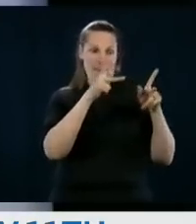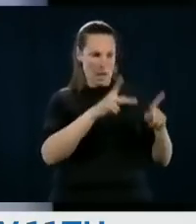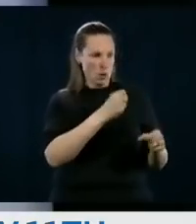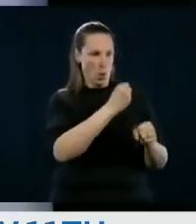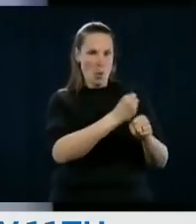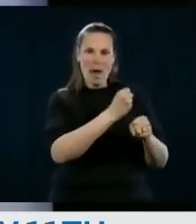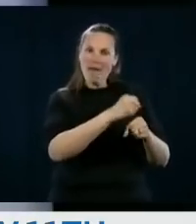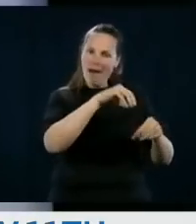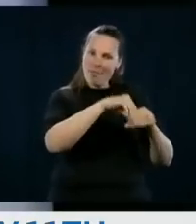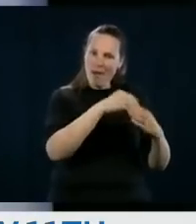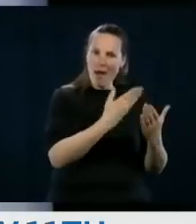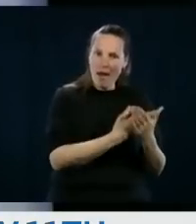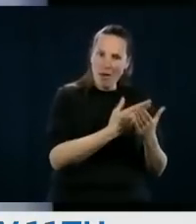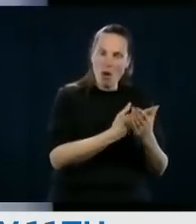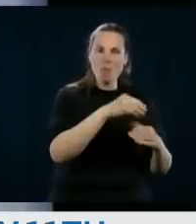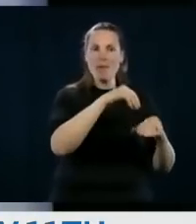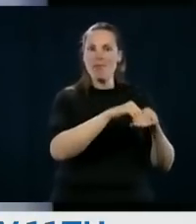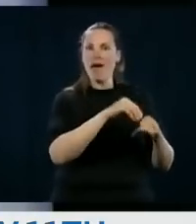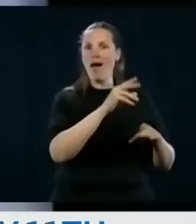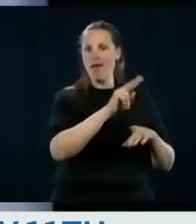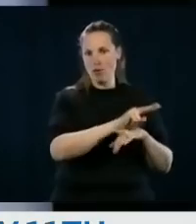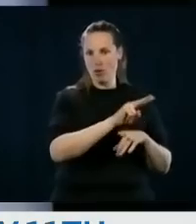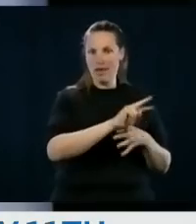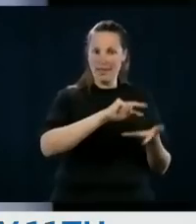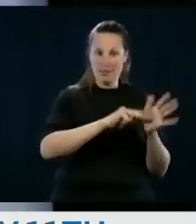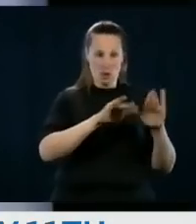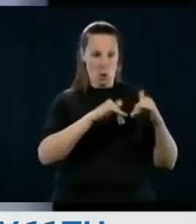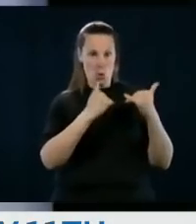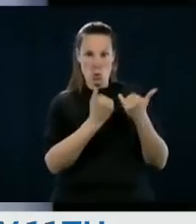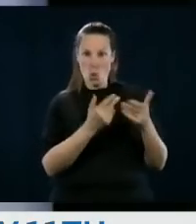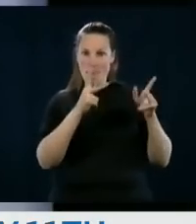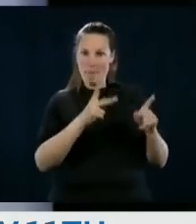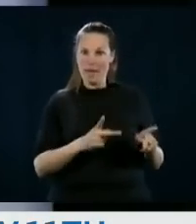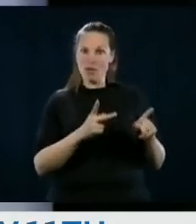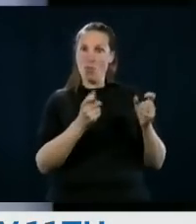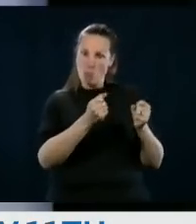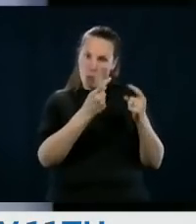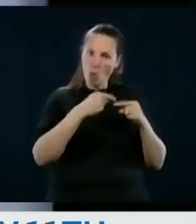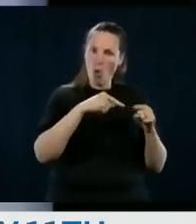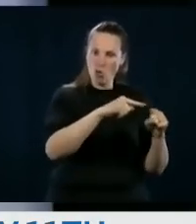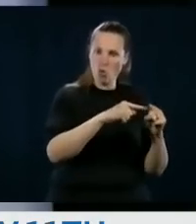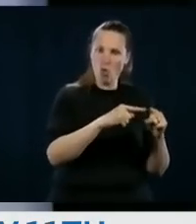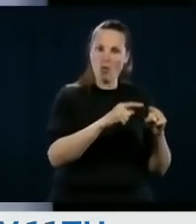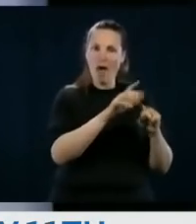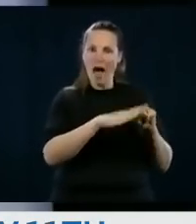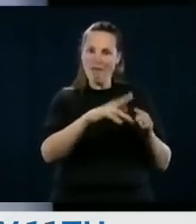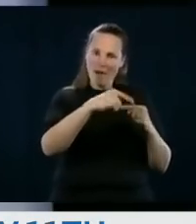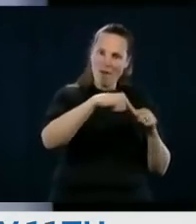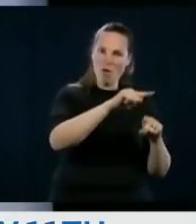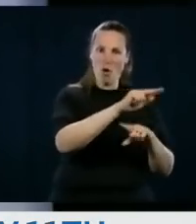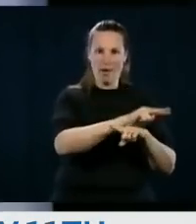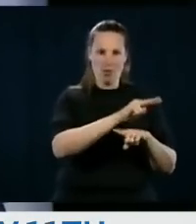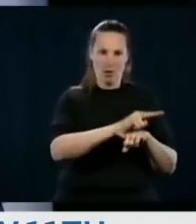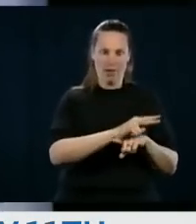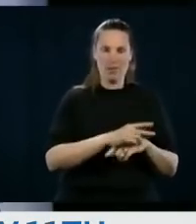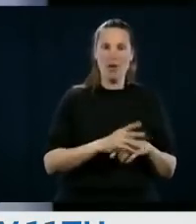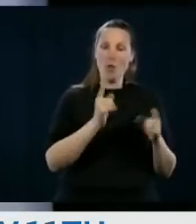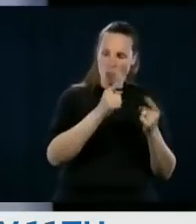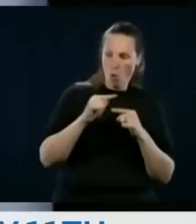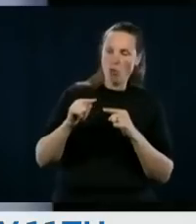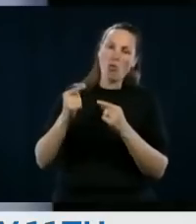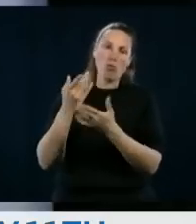services. daycare centres, which means that everybody in the health network will have the best conditions to be able to offer full